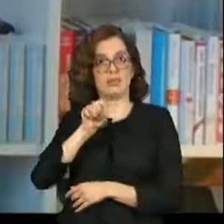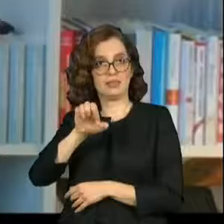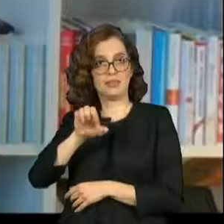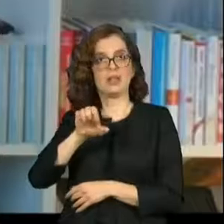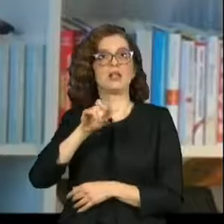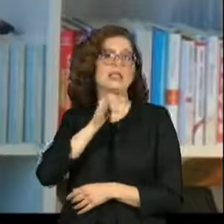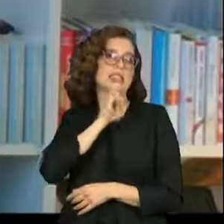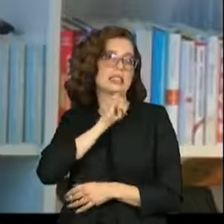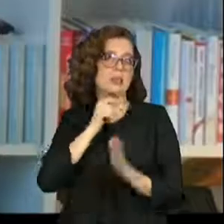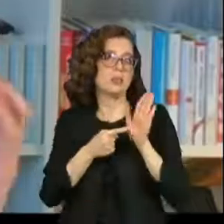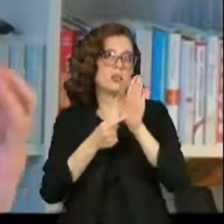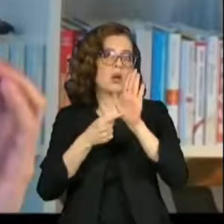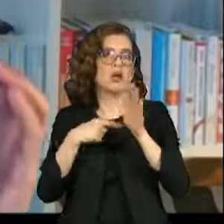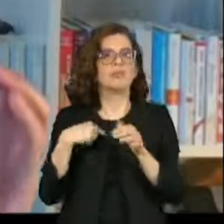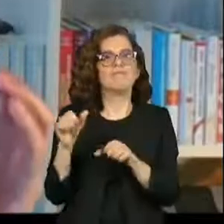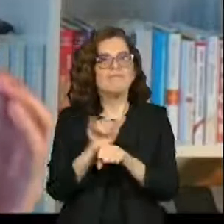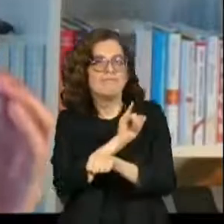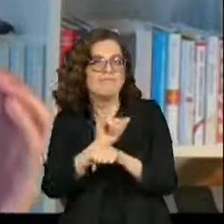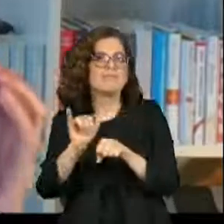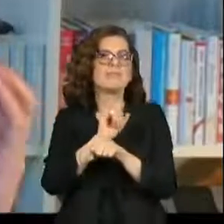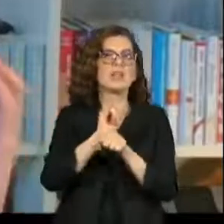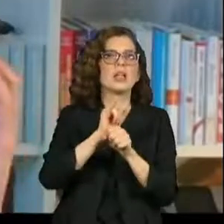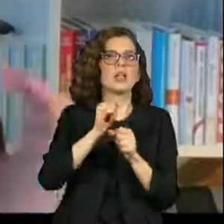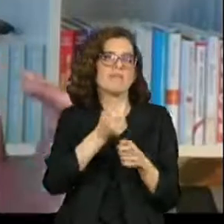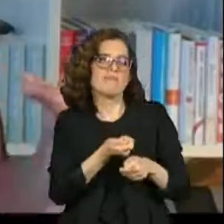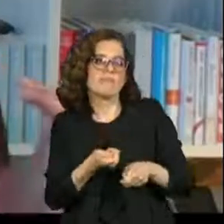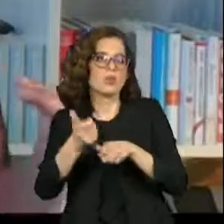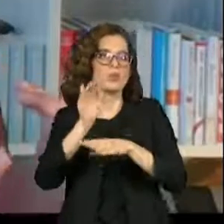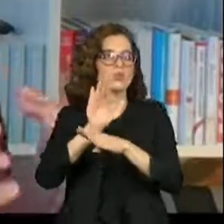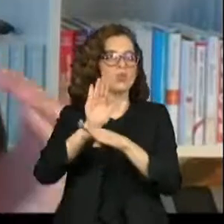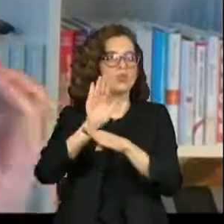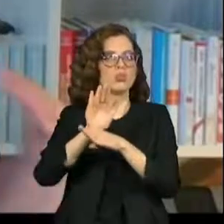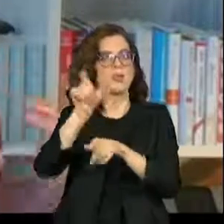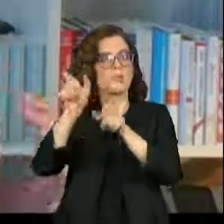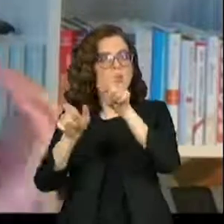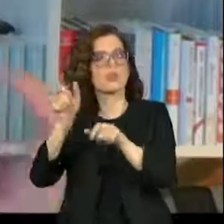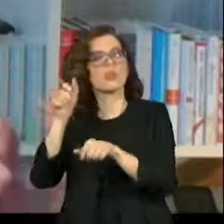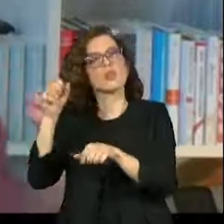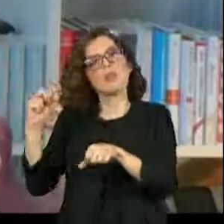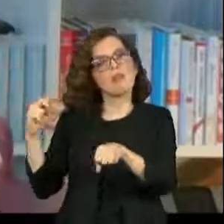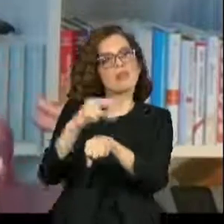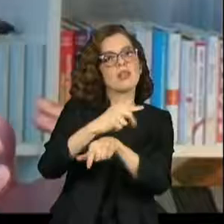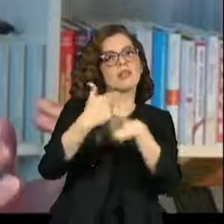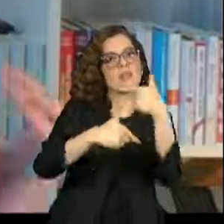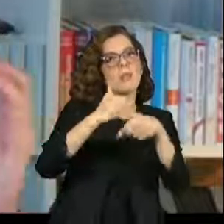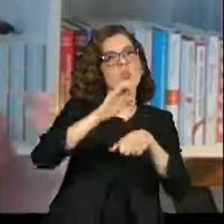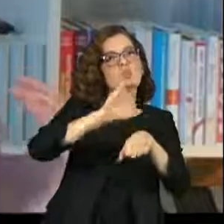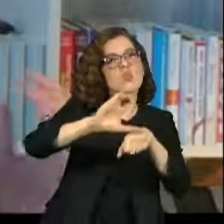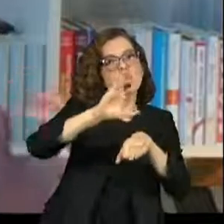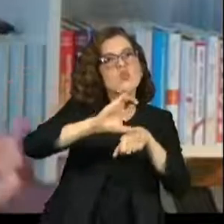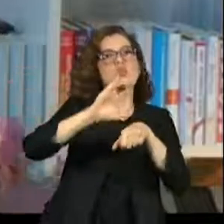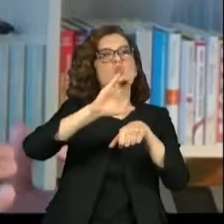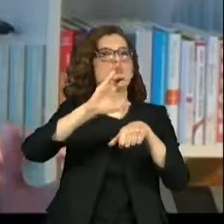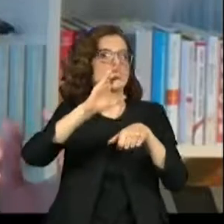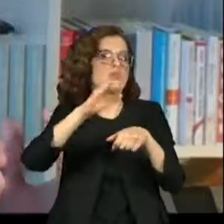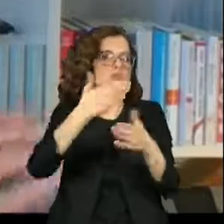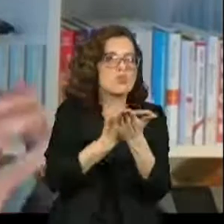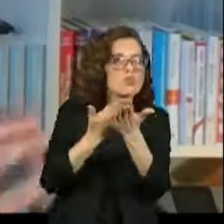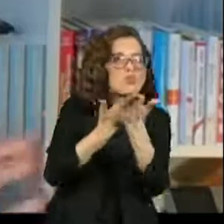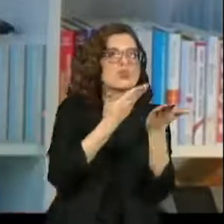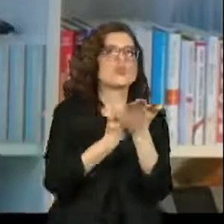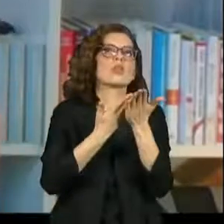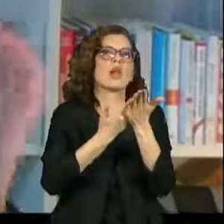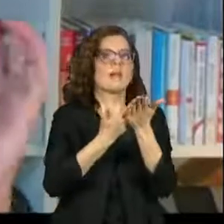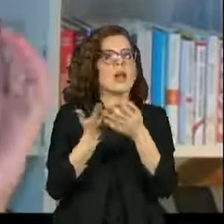example, we have designated certain scholarships for women in economics because they're so underrepresented